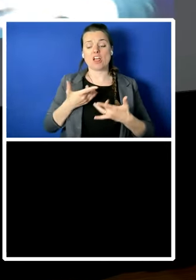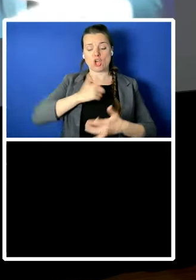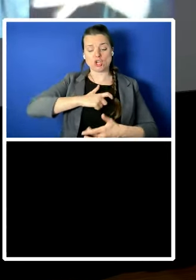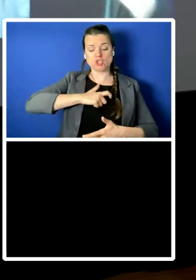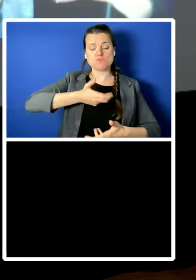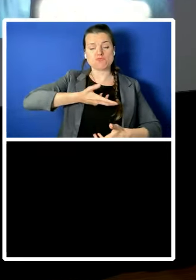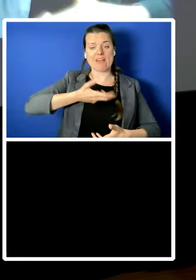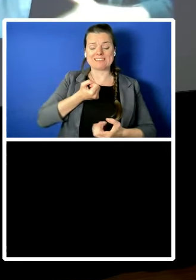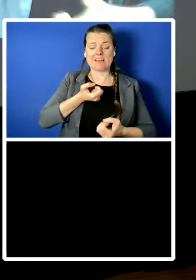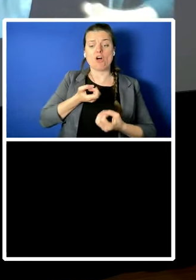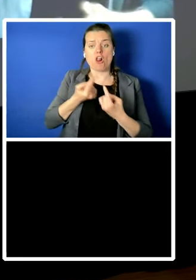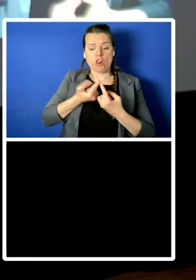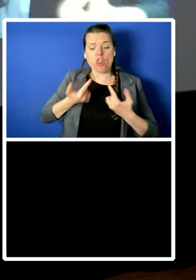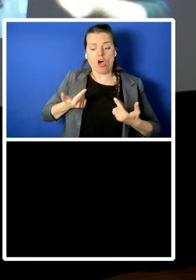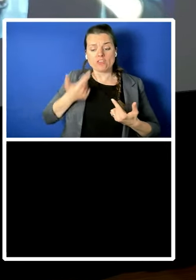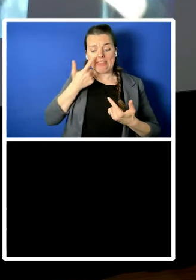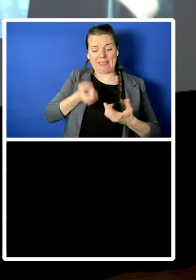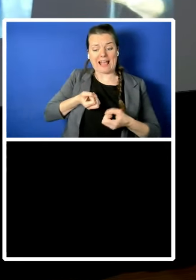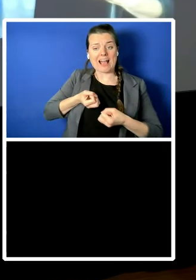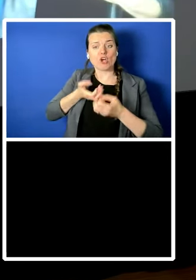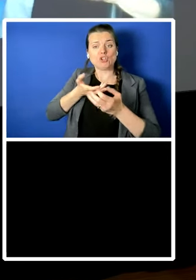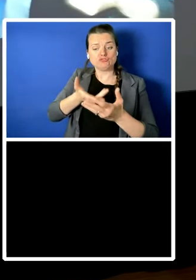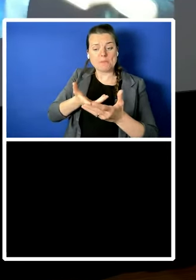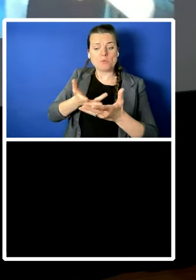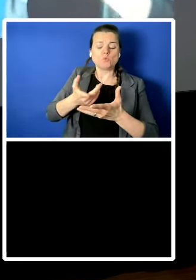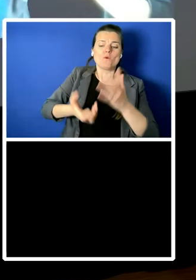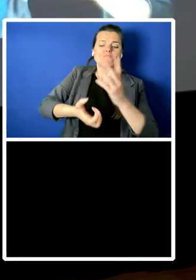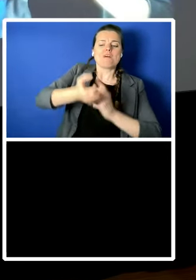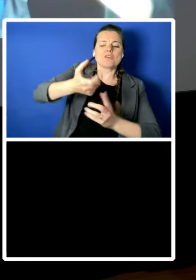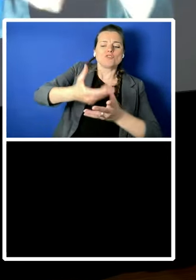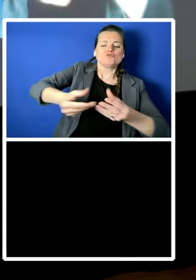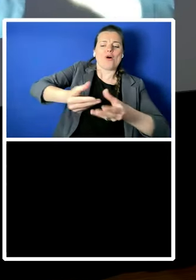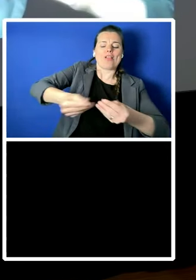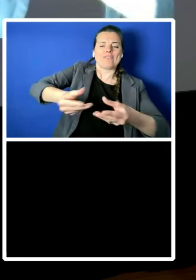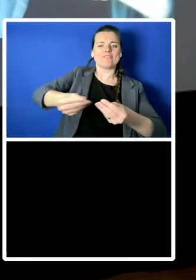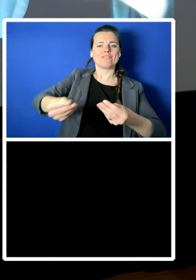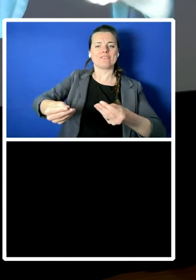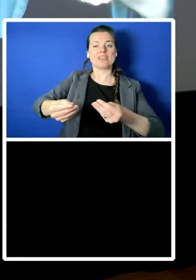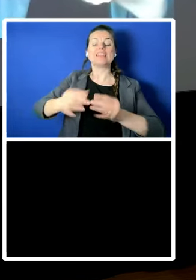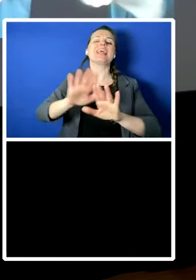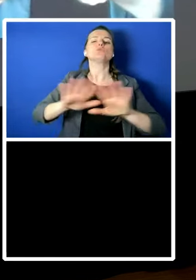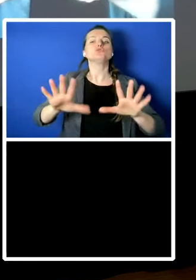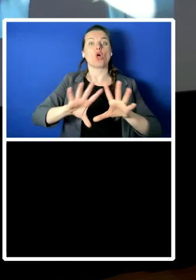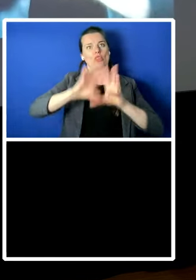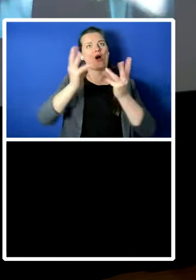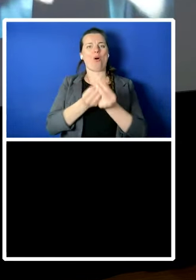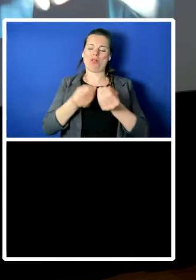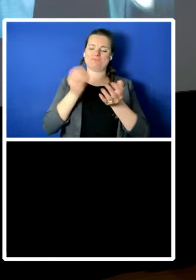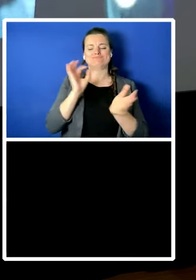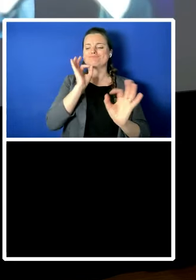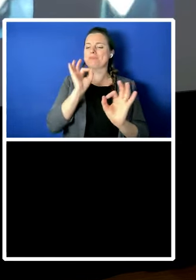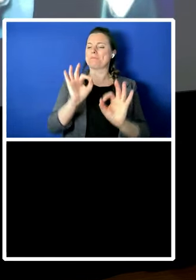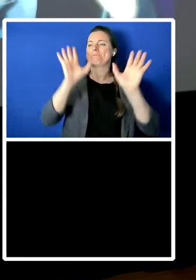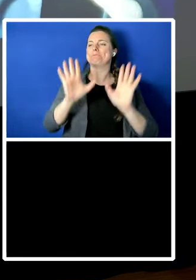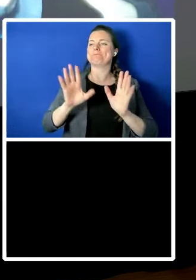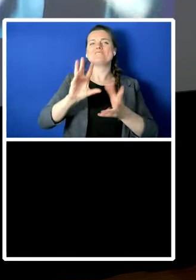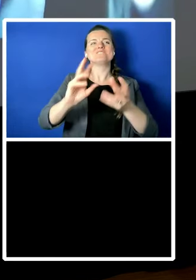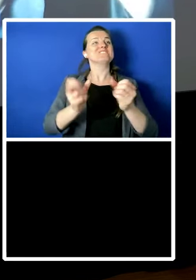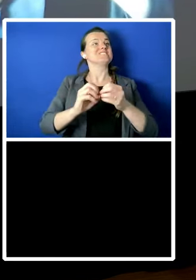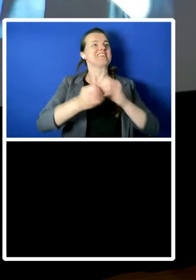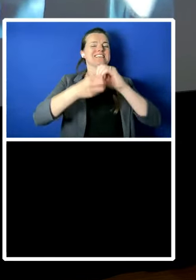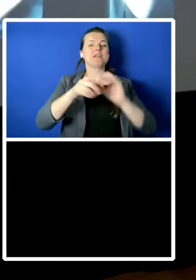they're not the whole story but they are of value in analyzing and navigating some